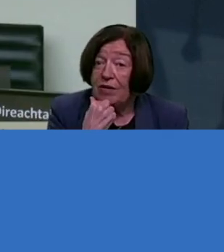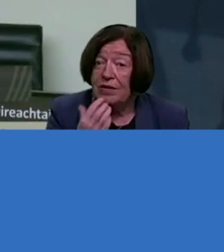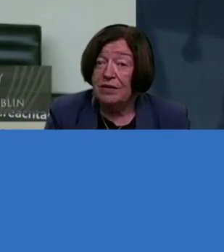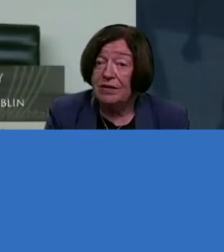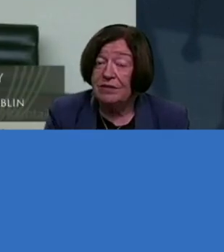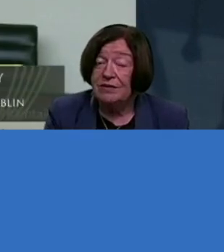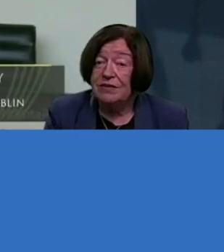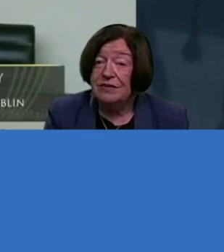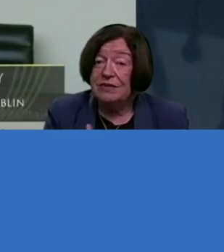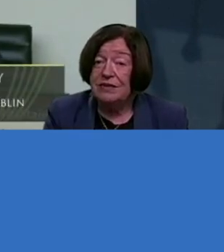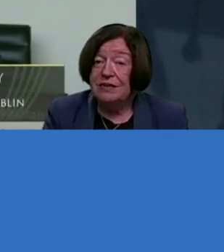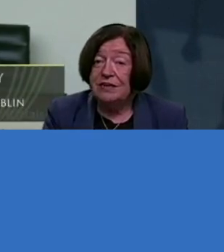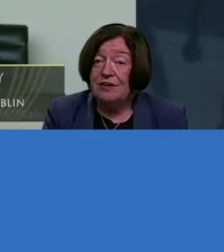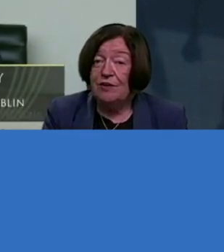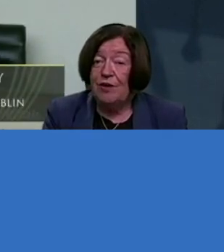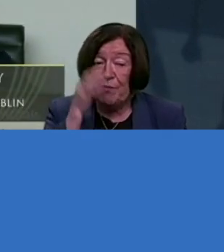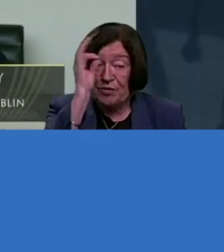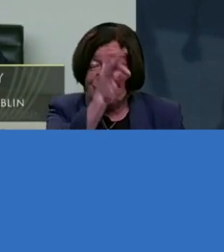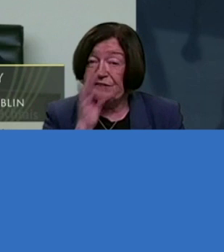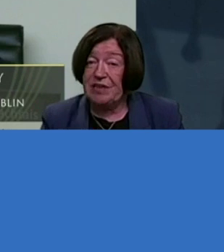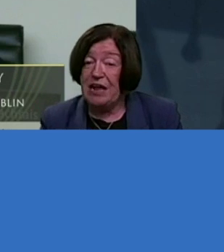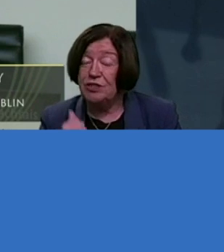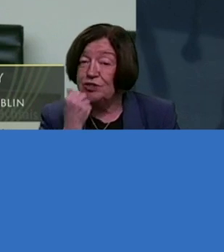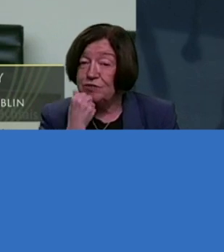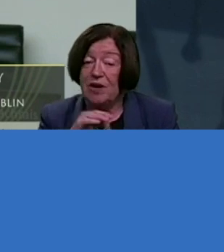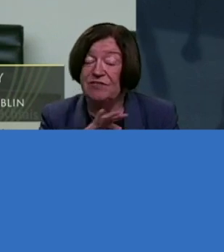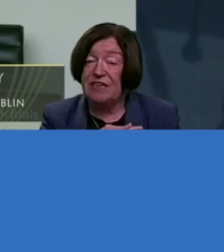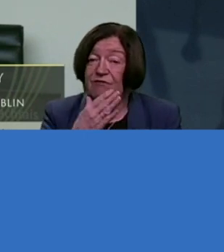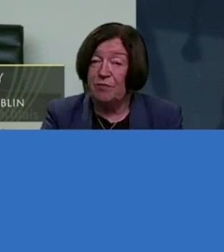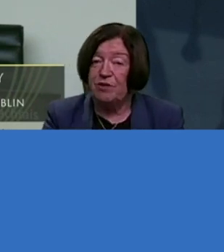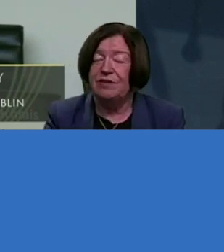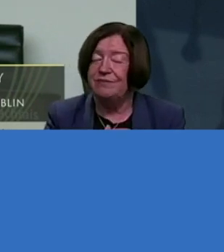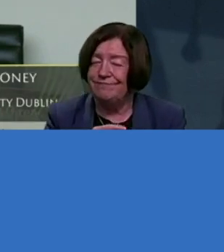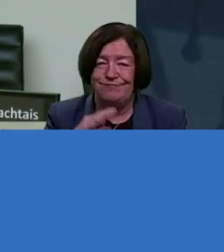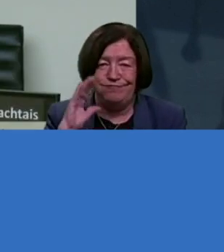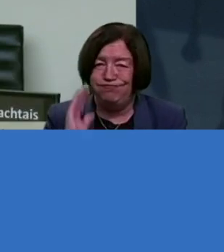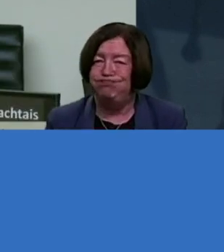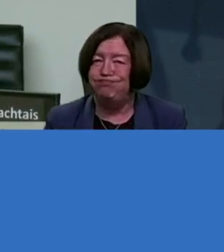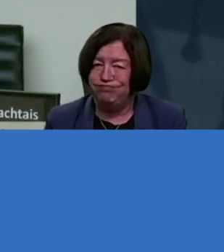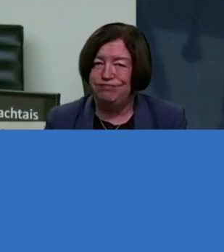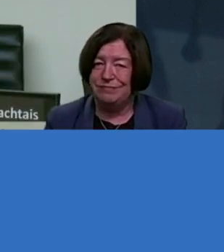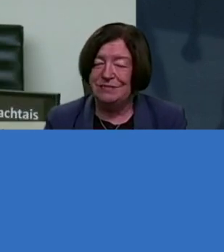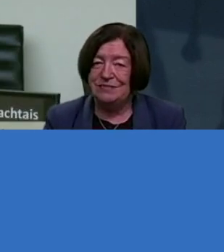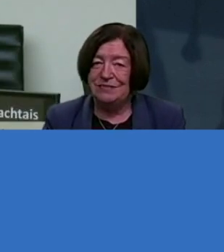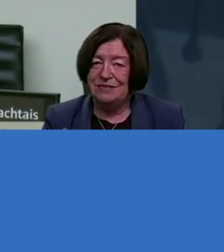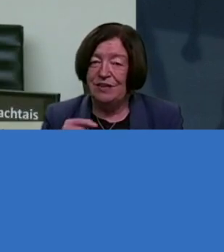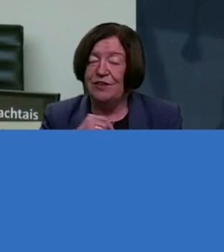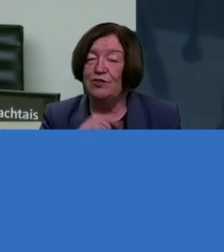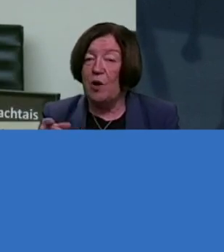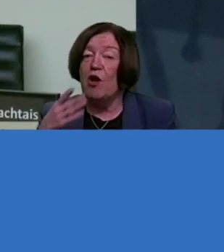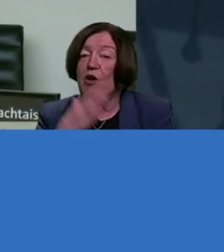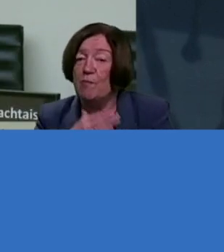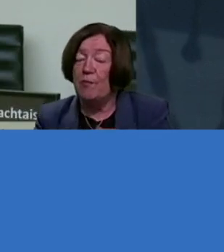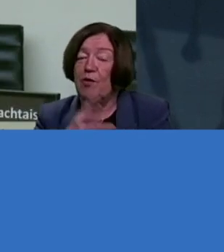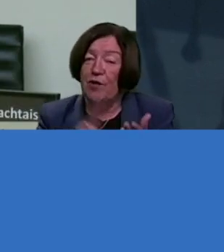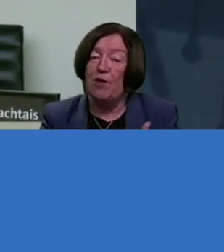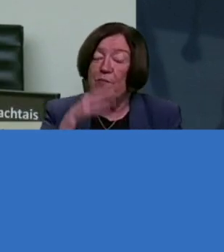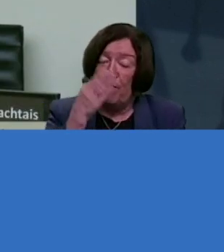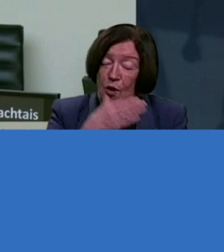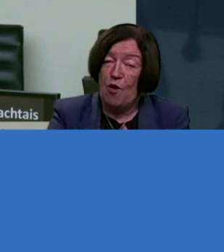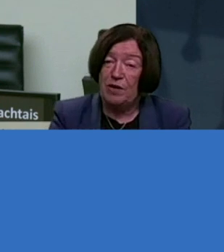our proportional rate of self-employment is really poor. So, similar to our employment rate? Yeah. Yeah.